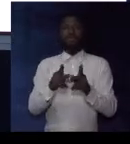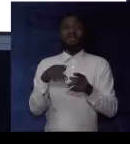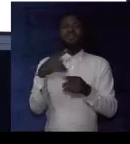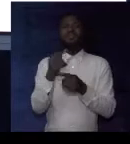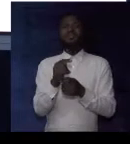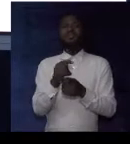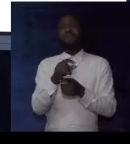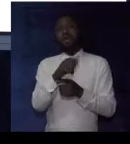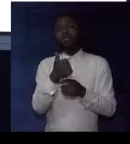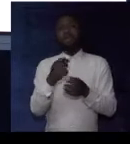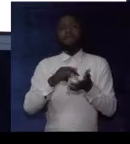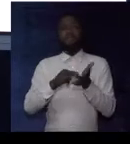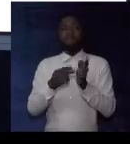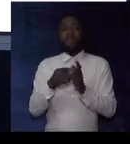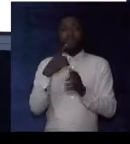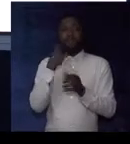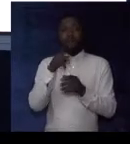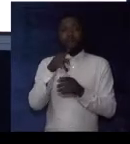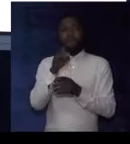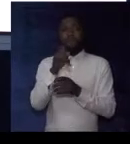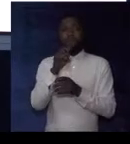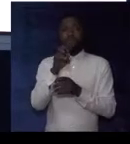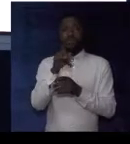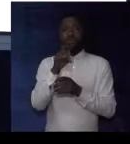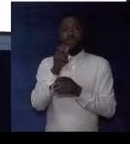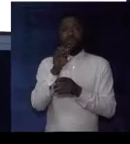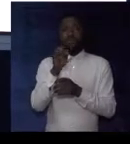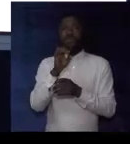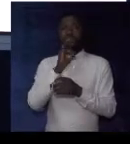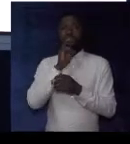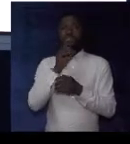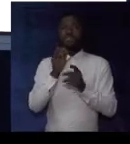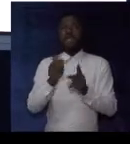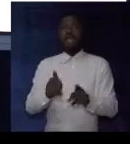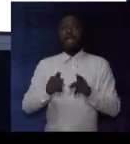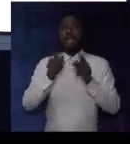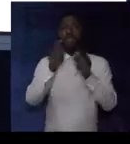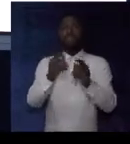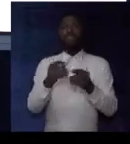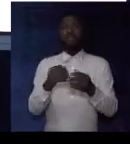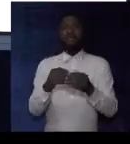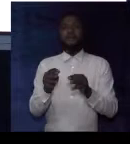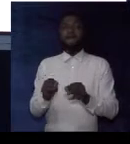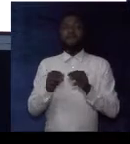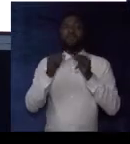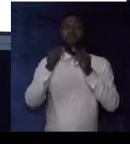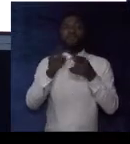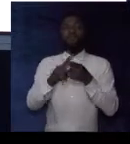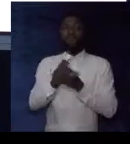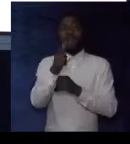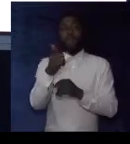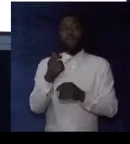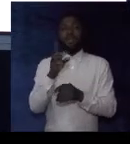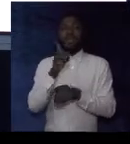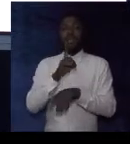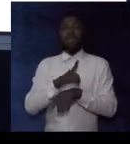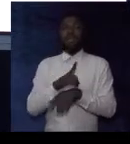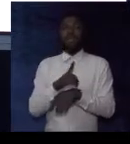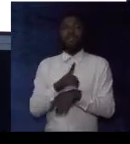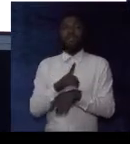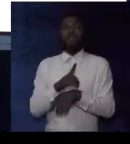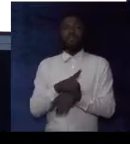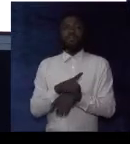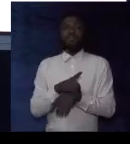Postpone. The synonym for postpone is adjourn. Move to a later date. Postpone,